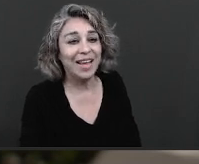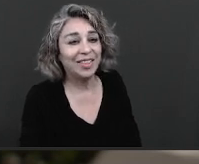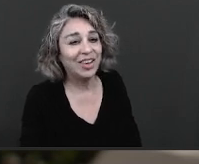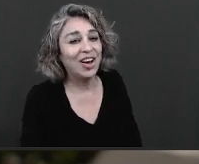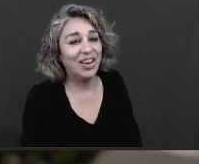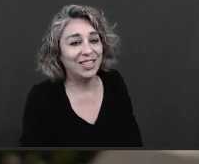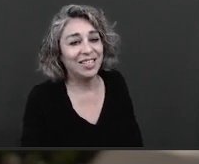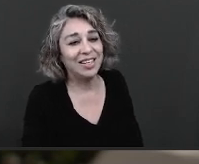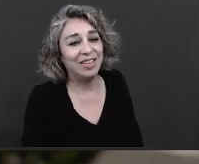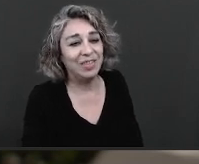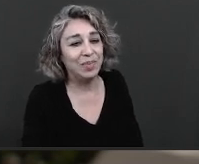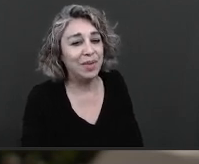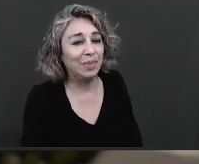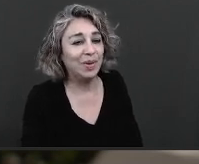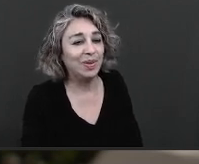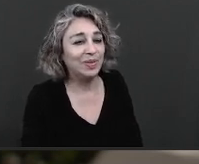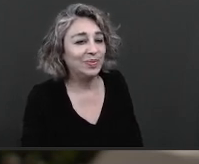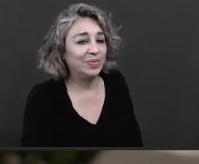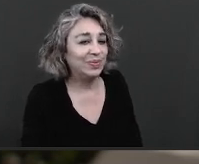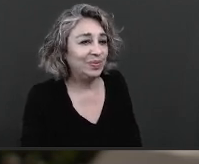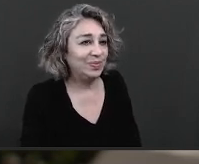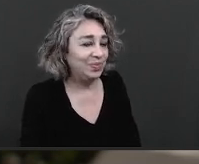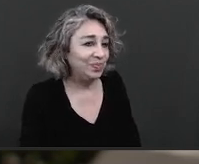at the cost of the people